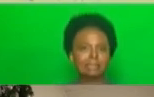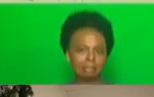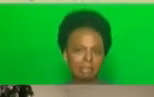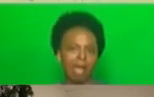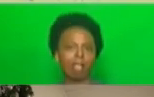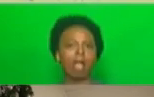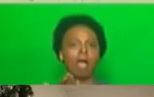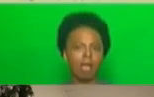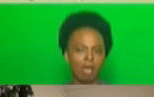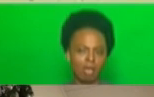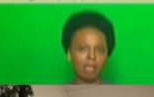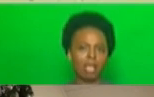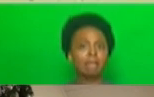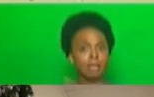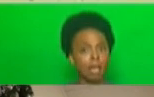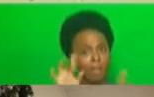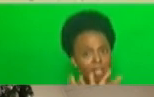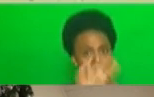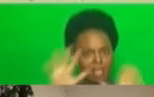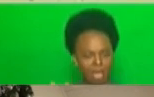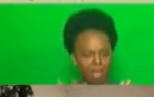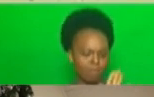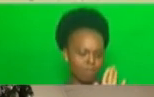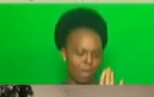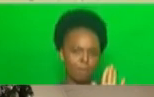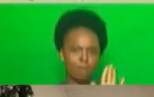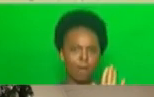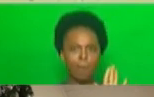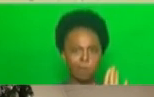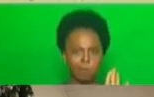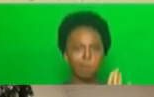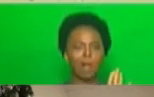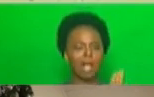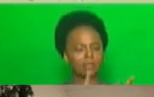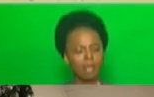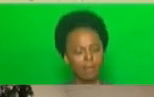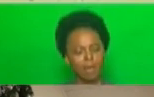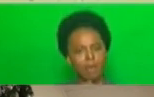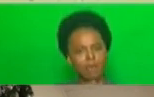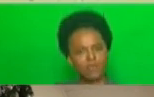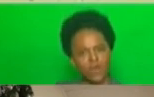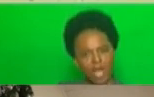They must be clearly labelled and in their original packaging.